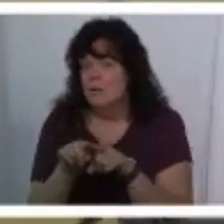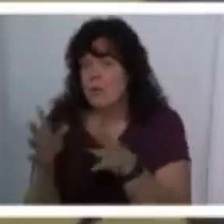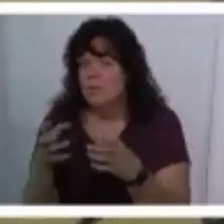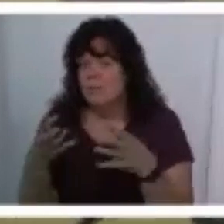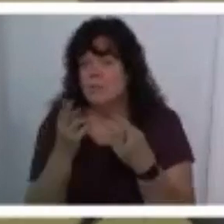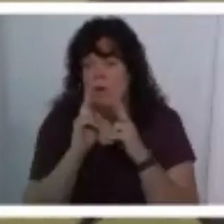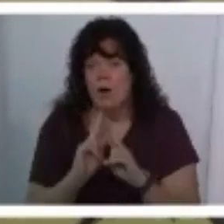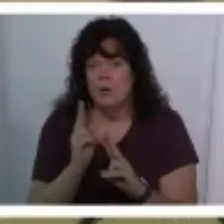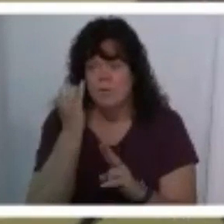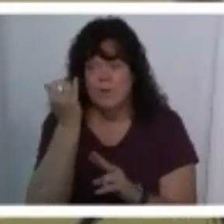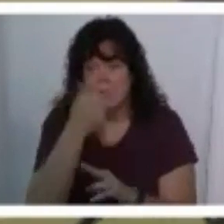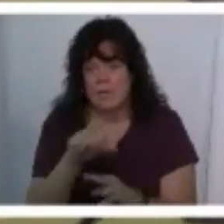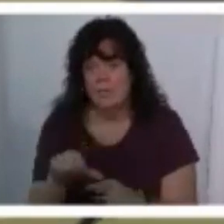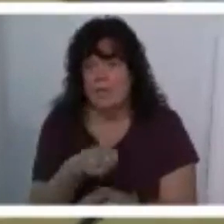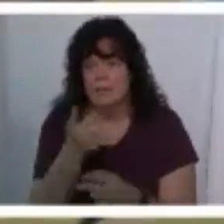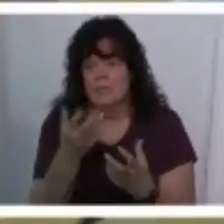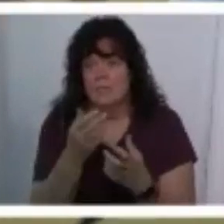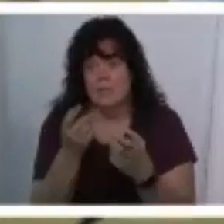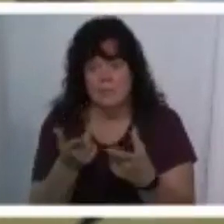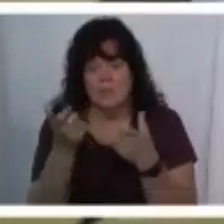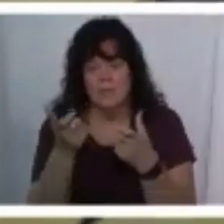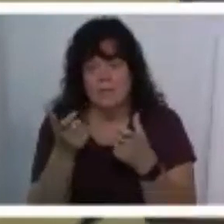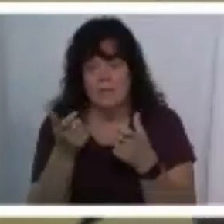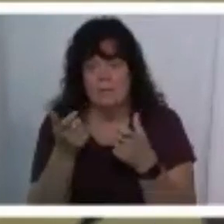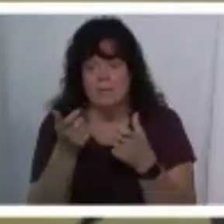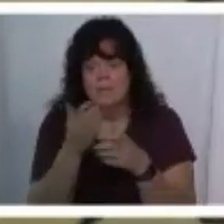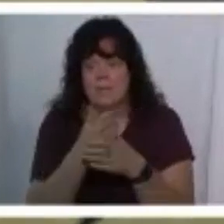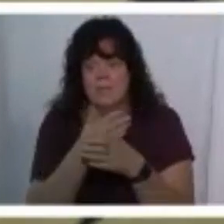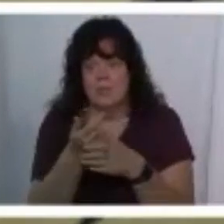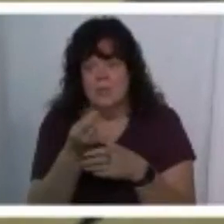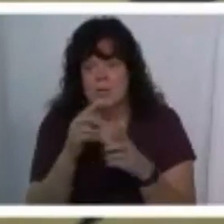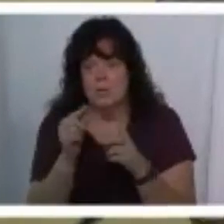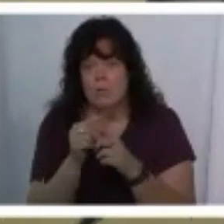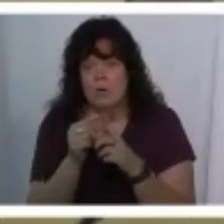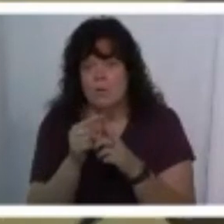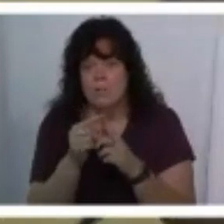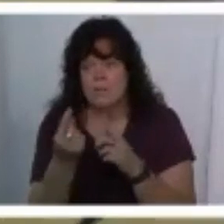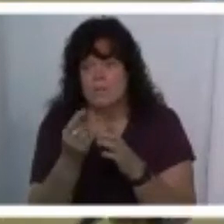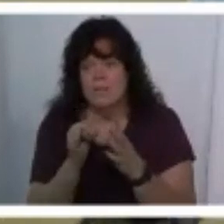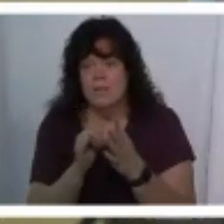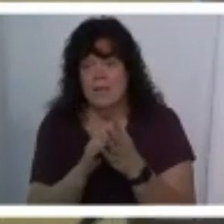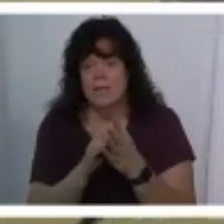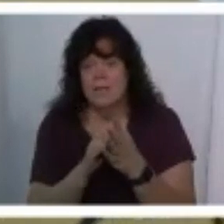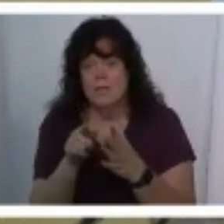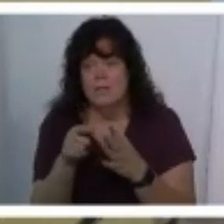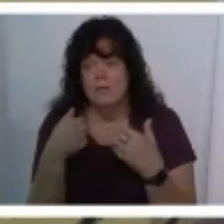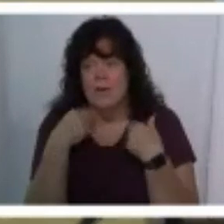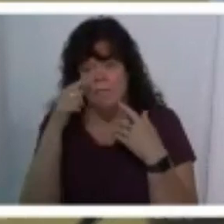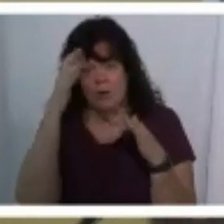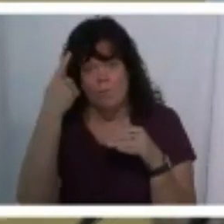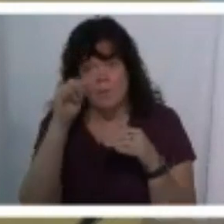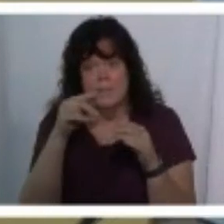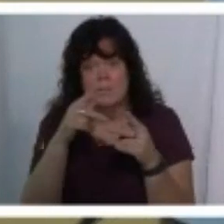is honor if there's anyone else that would like to very quickly just share a couple of words of something that that you have a hope for